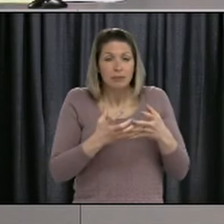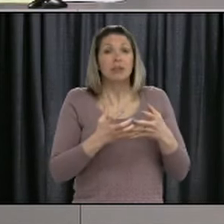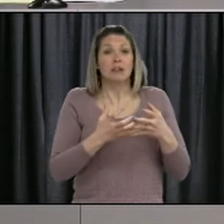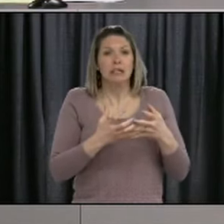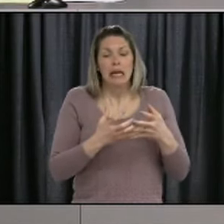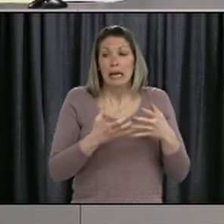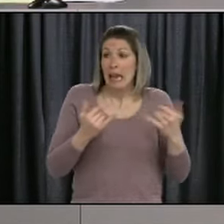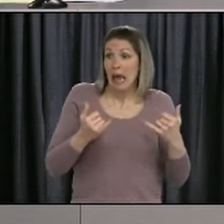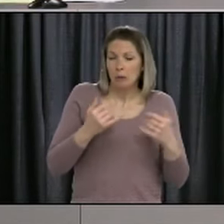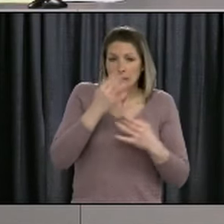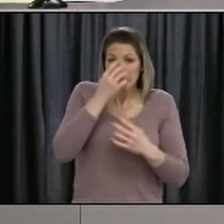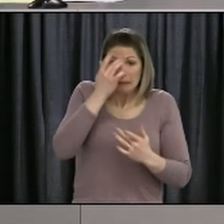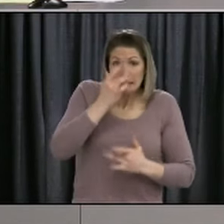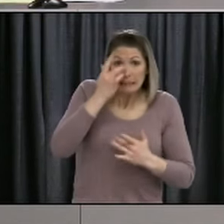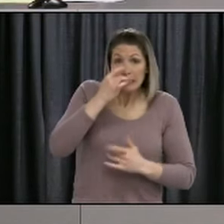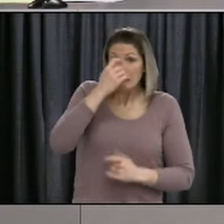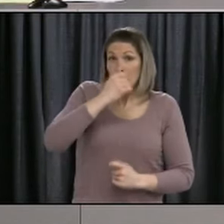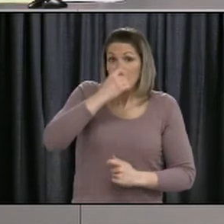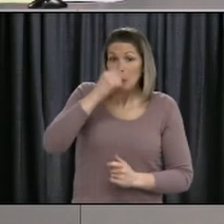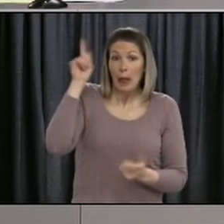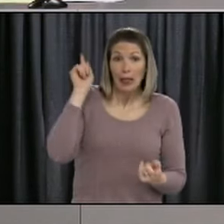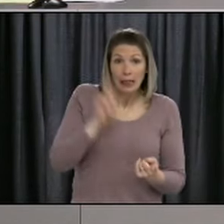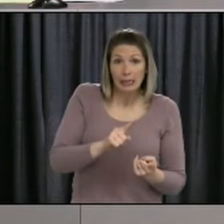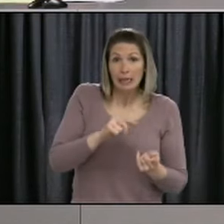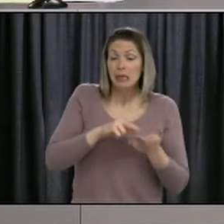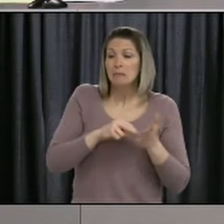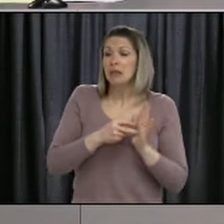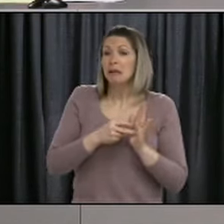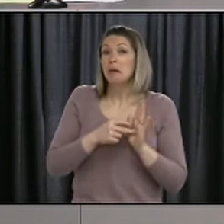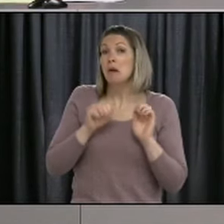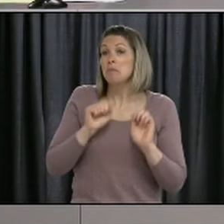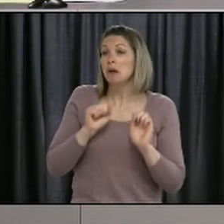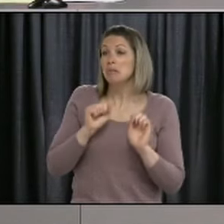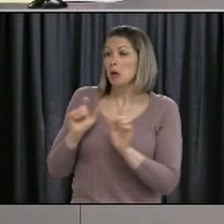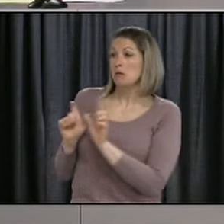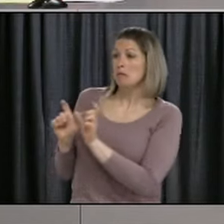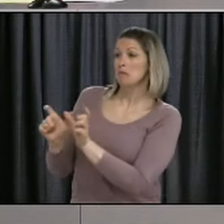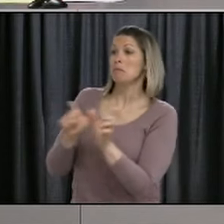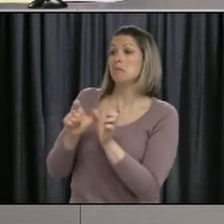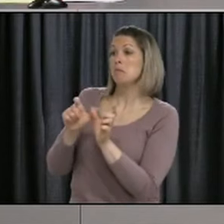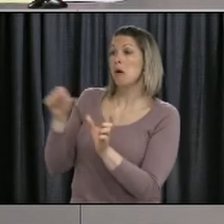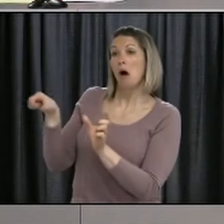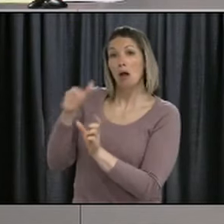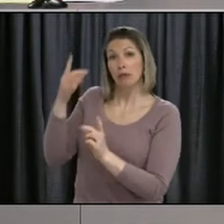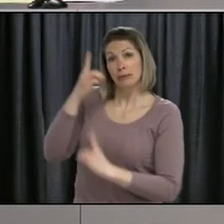to other sorts of contagious diseases?